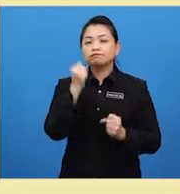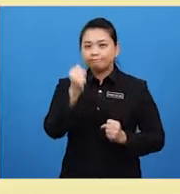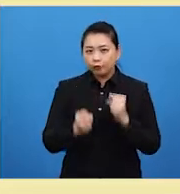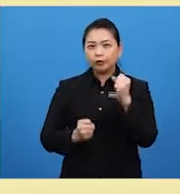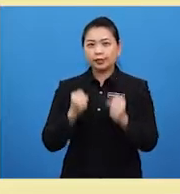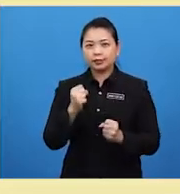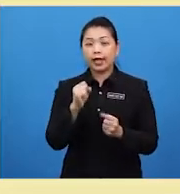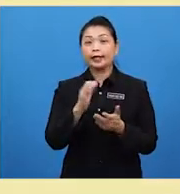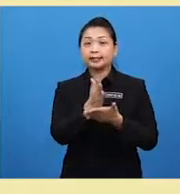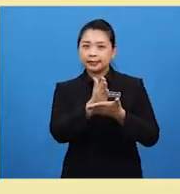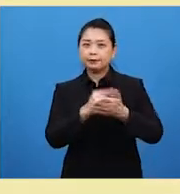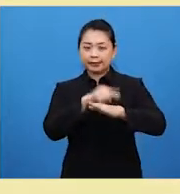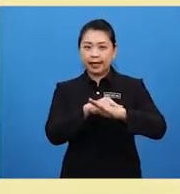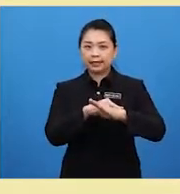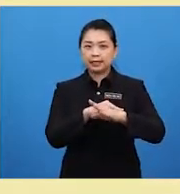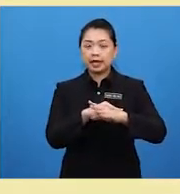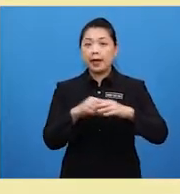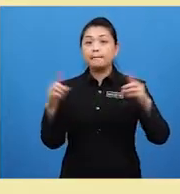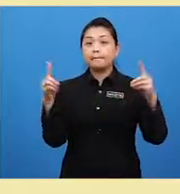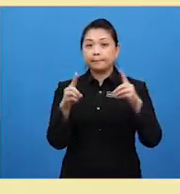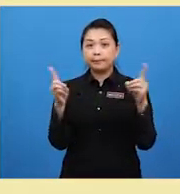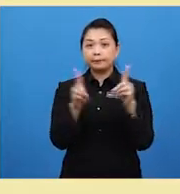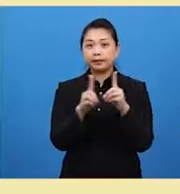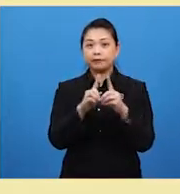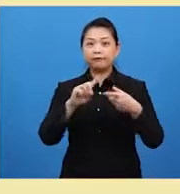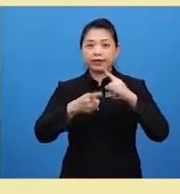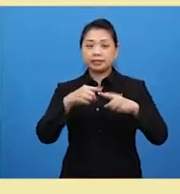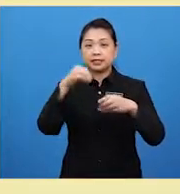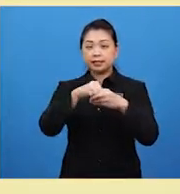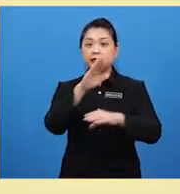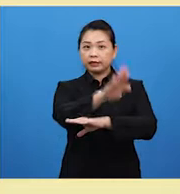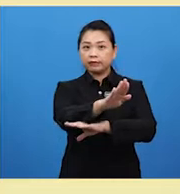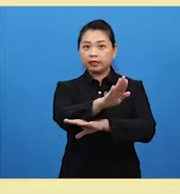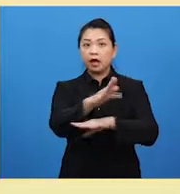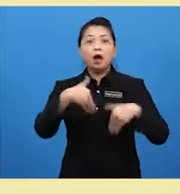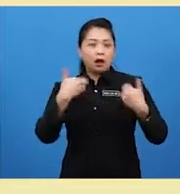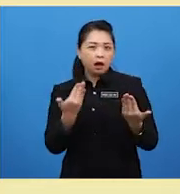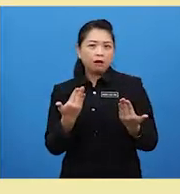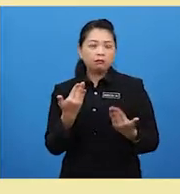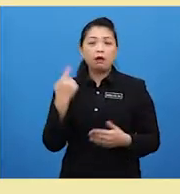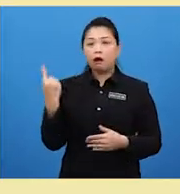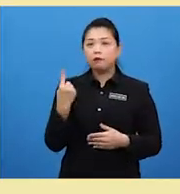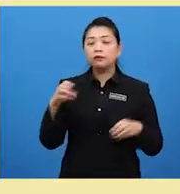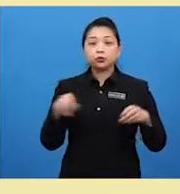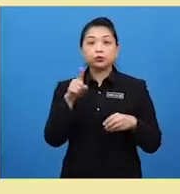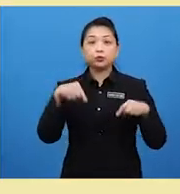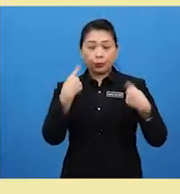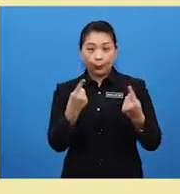sometimes meet friends in the evening. How often do you go jogging?